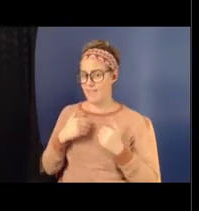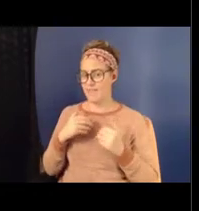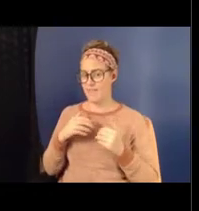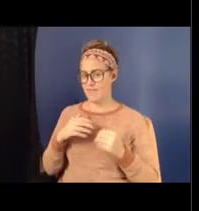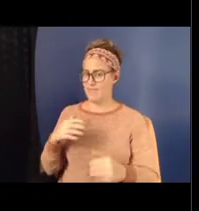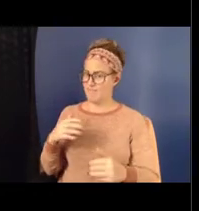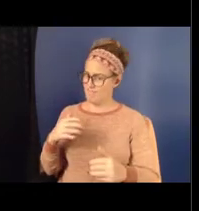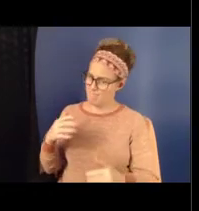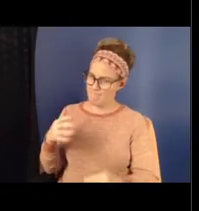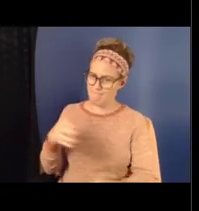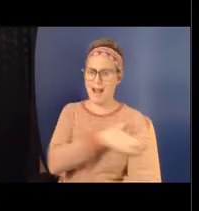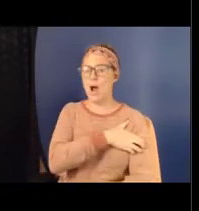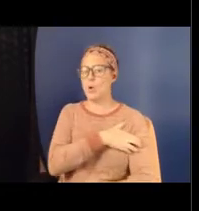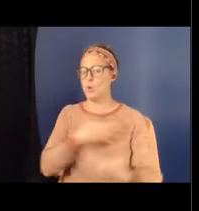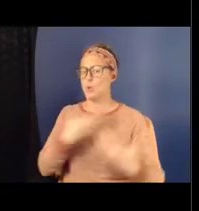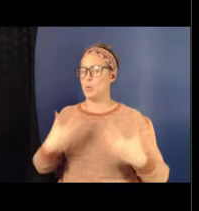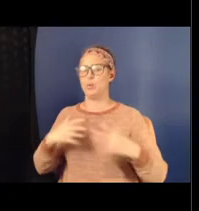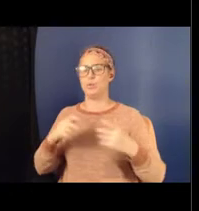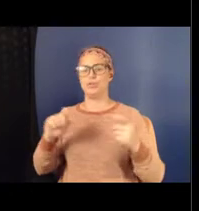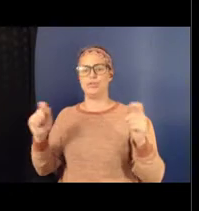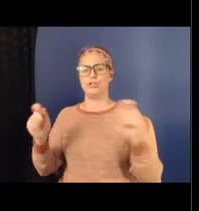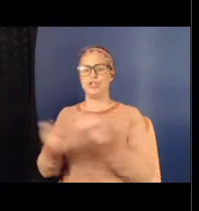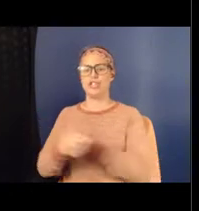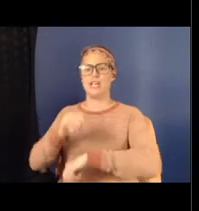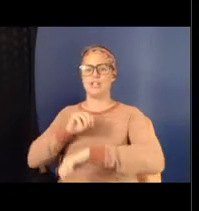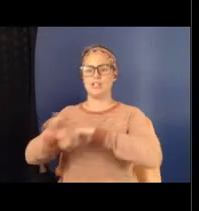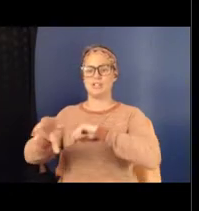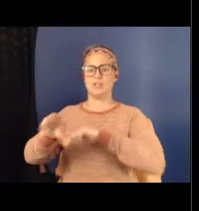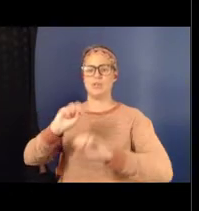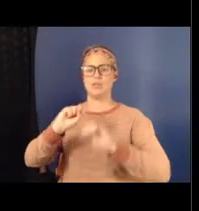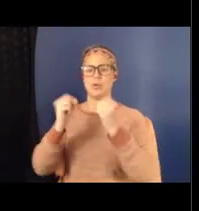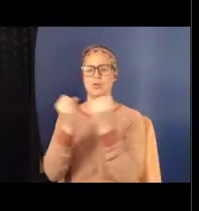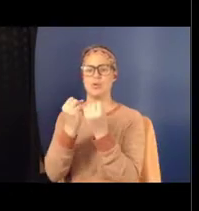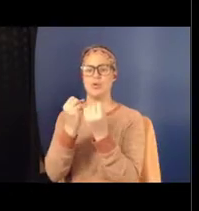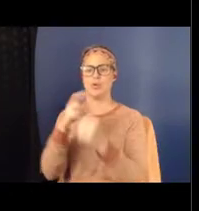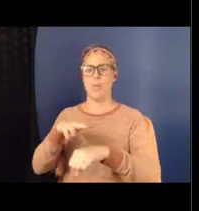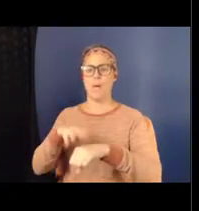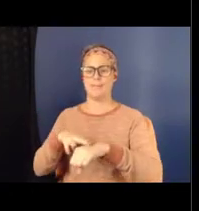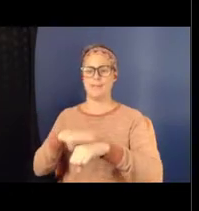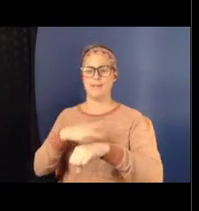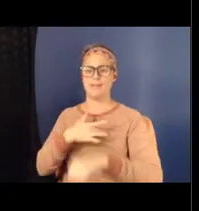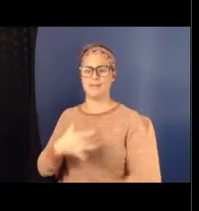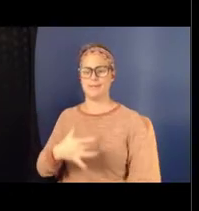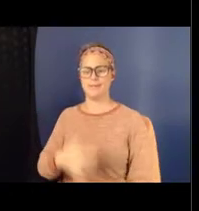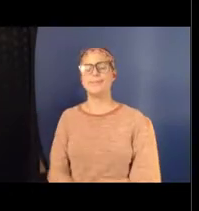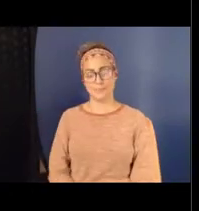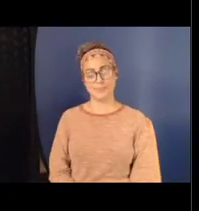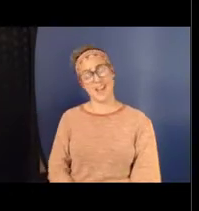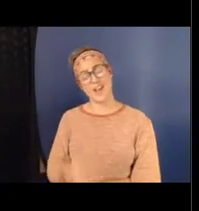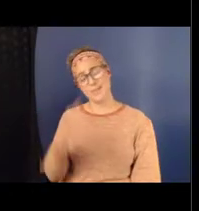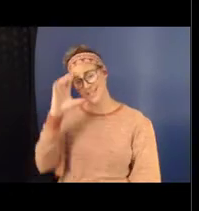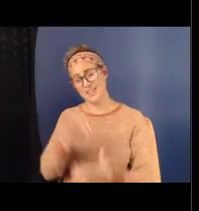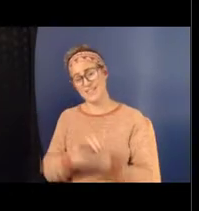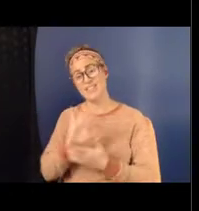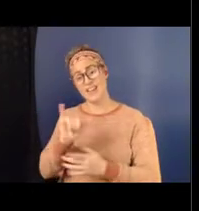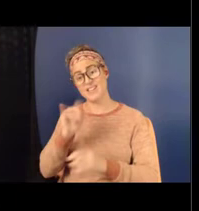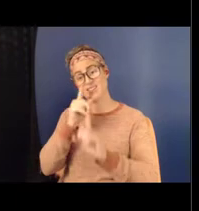to change social norms, which is the path I believe we need to move forward. And